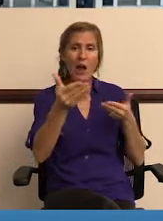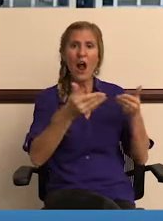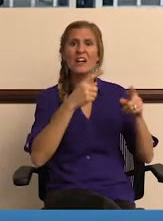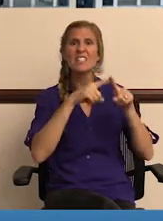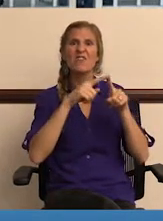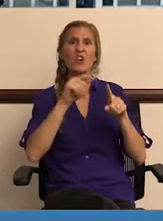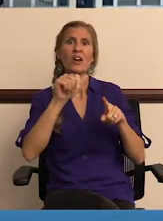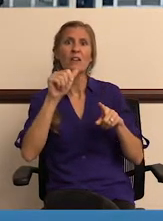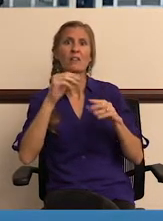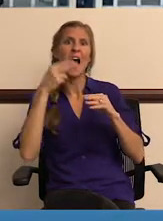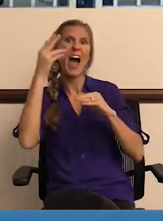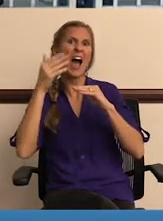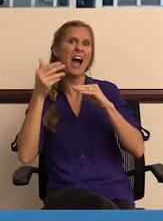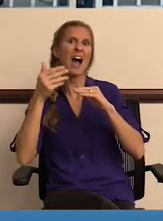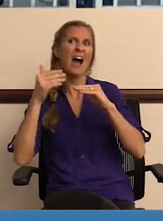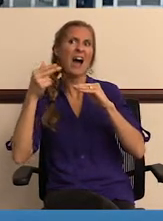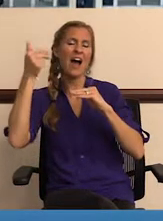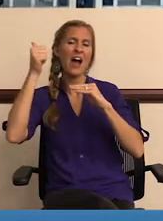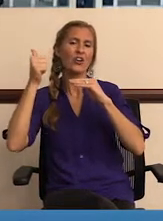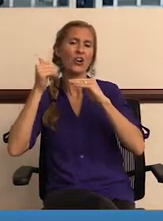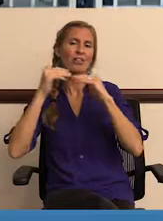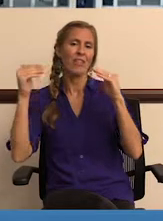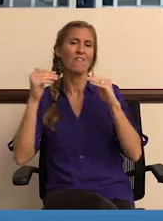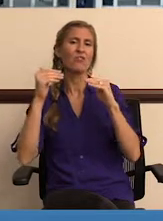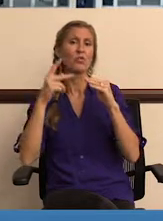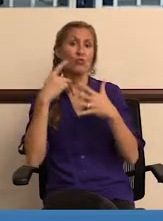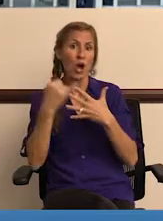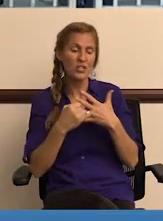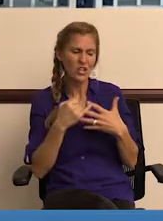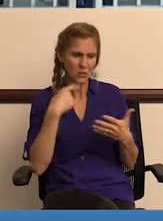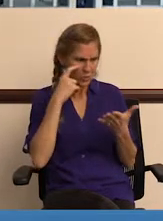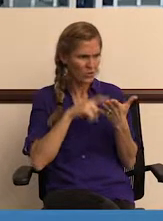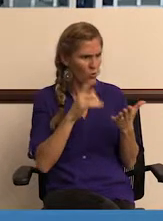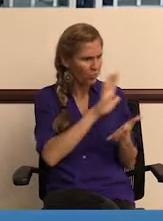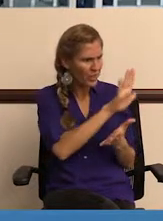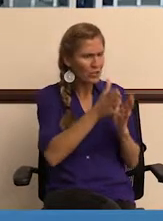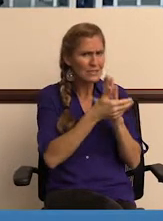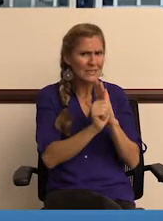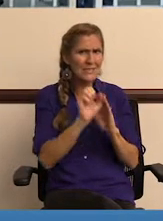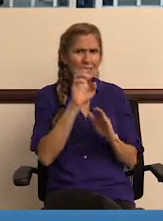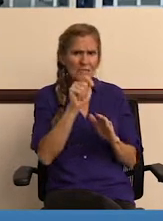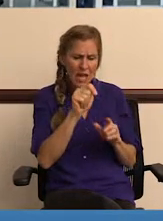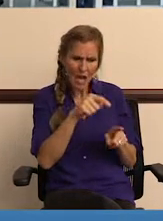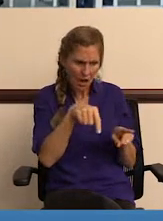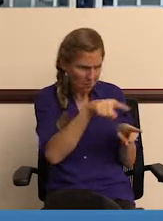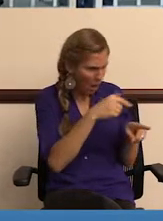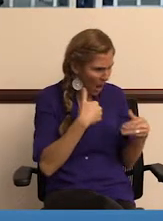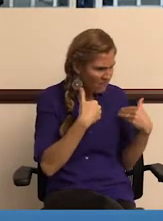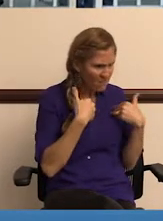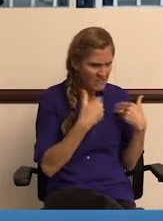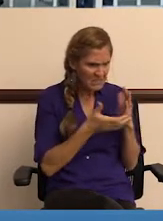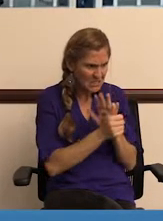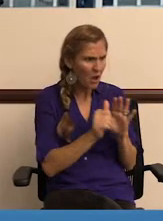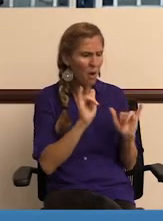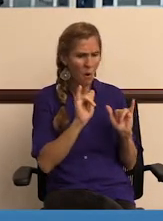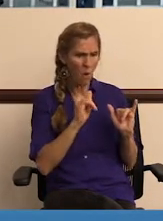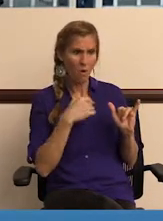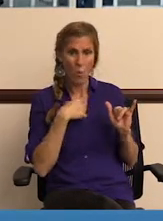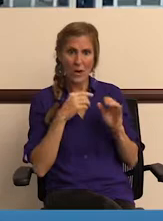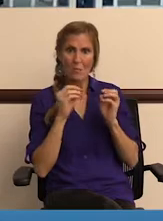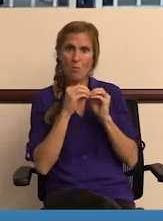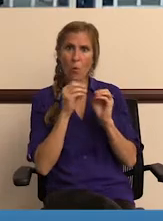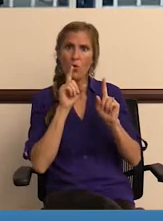level projects. And, you know, by identifying all the skill sets that we had in-house, we were able to,